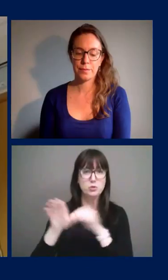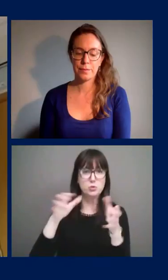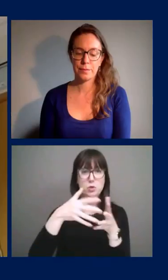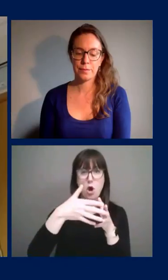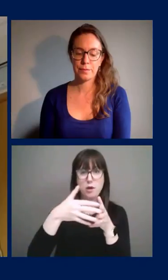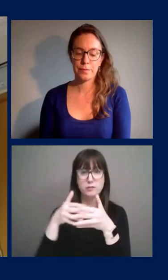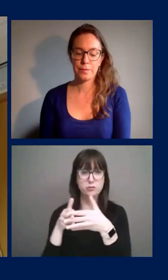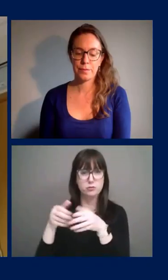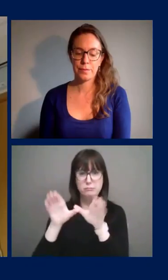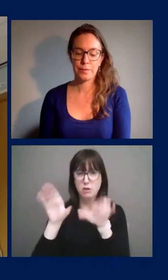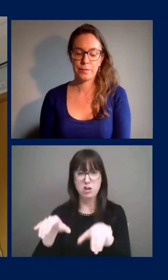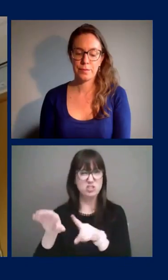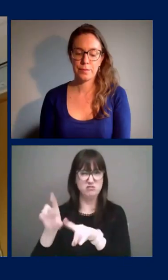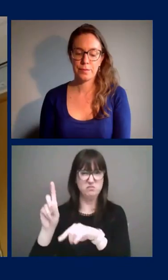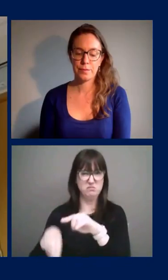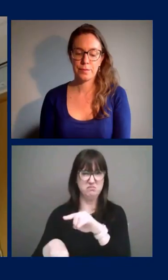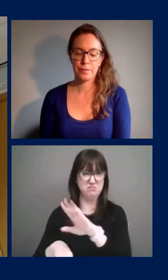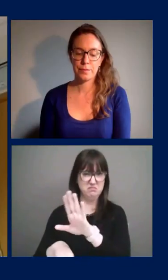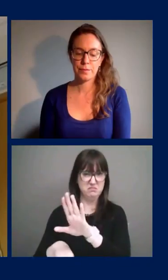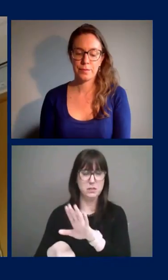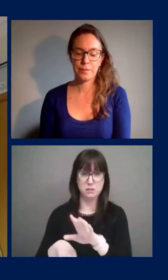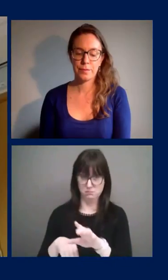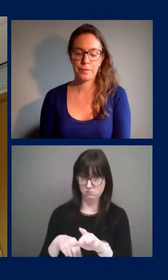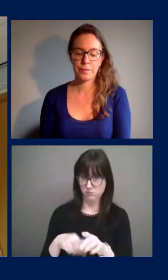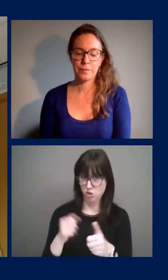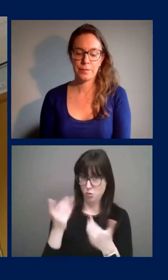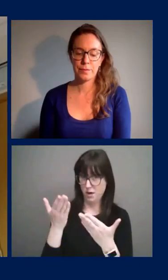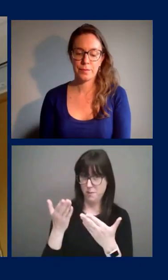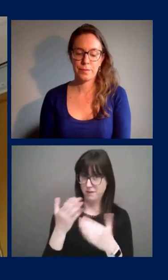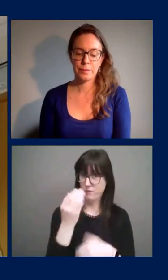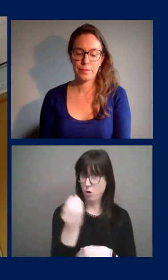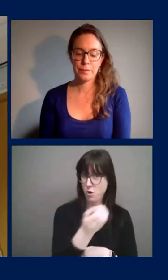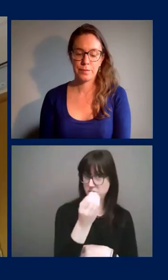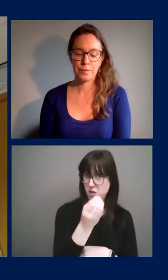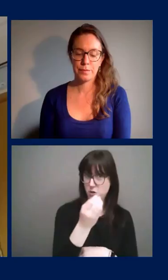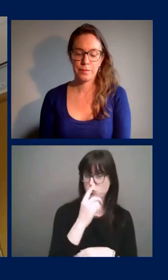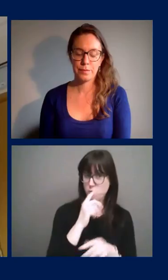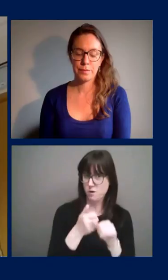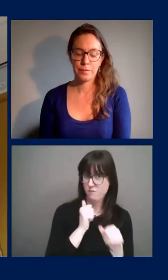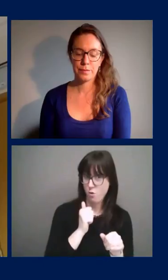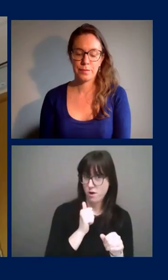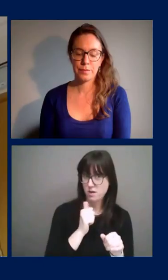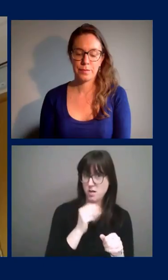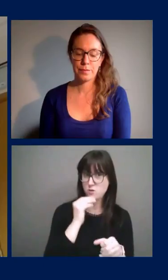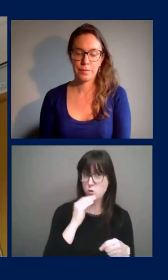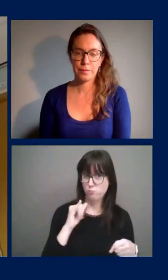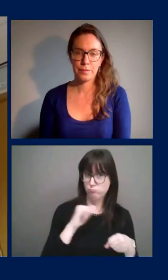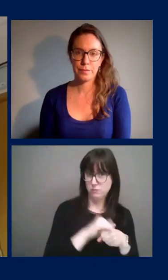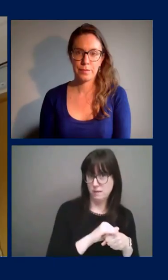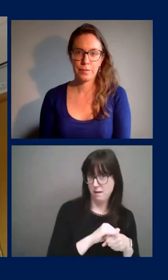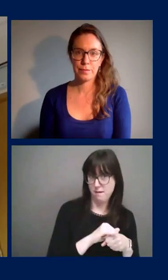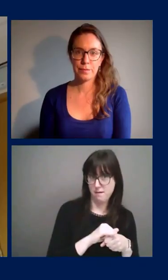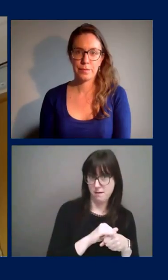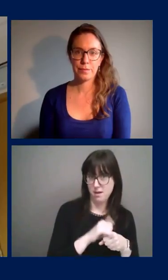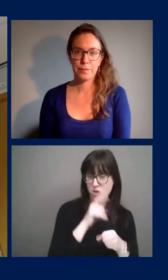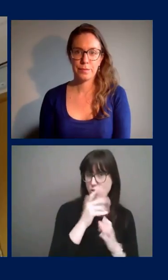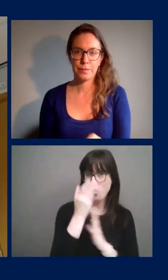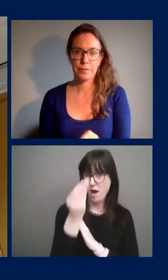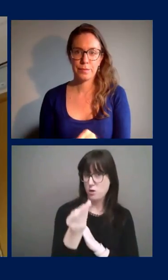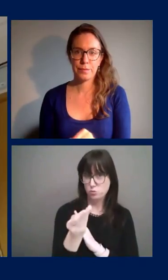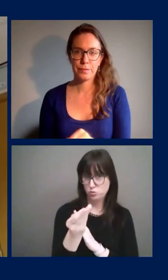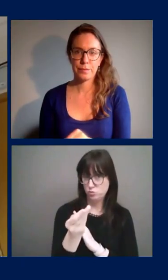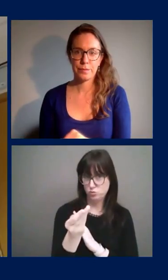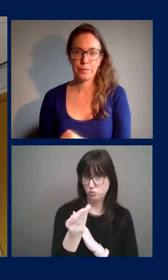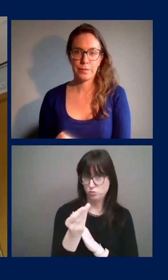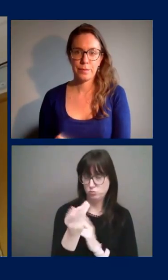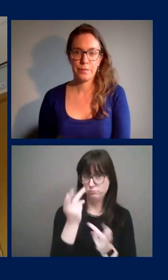people skip their trip to their cottage this weekend in Ontario and just stay close to home as much as possible this weekend to help limit the spread and